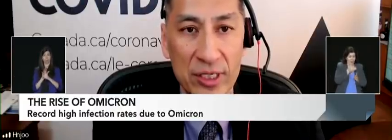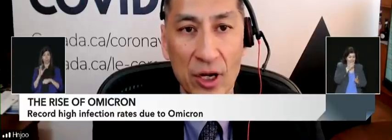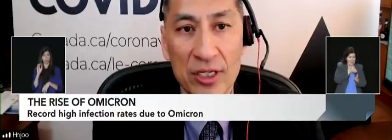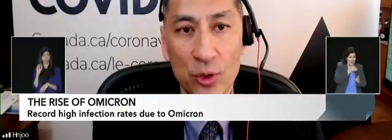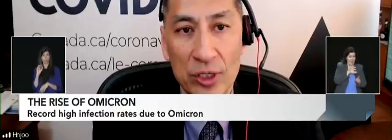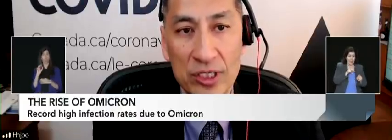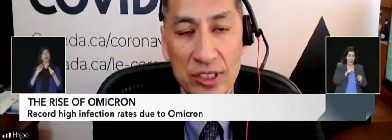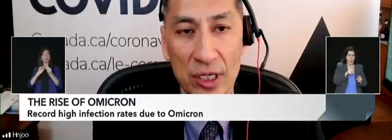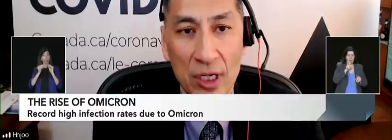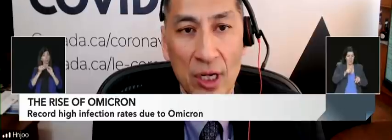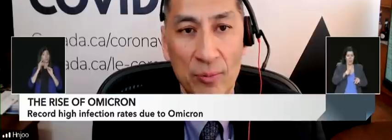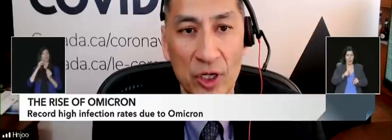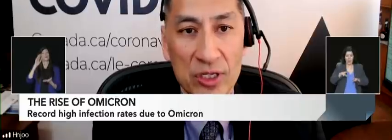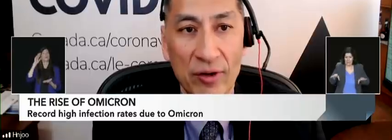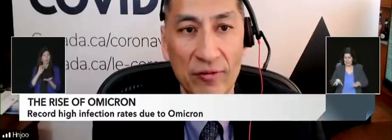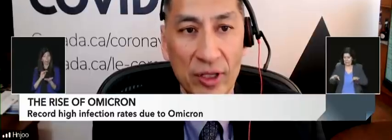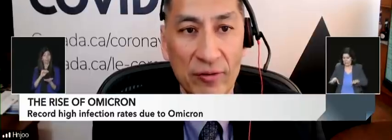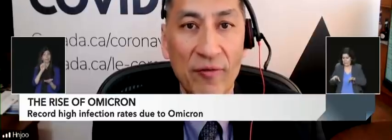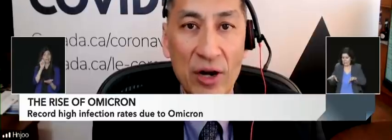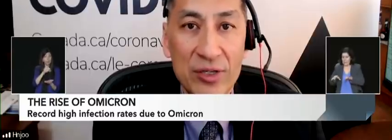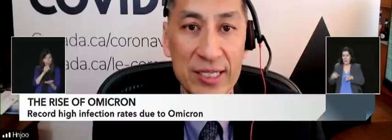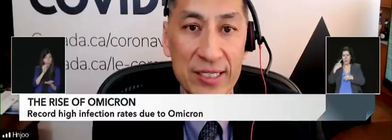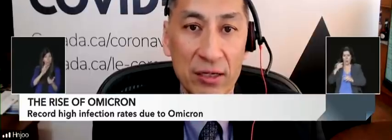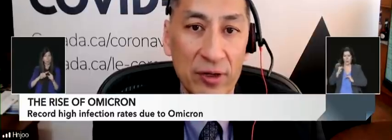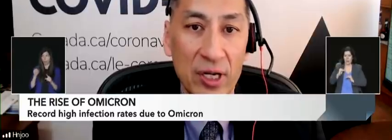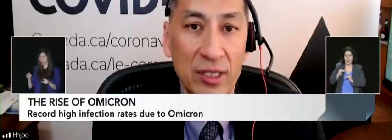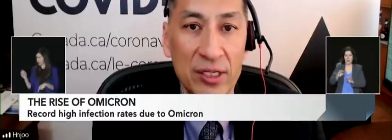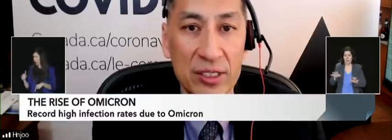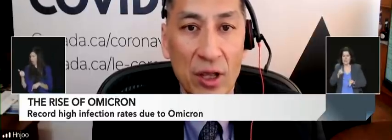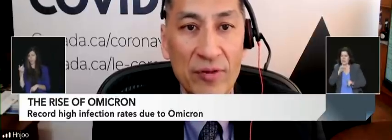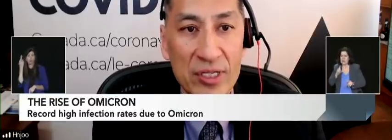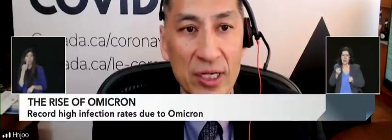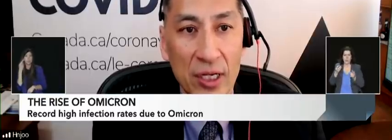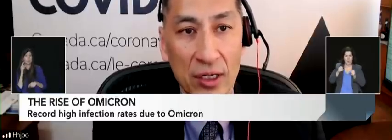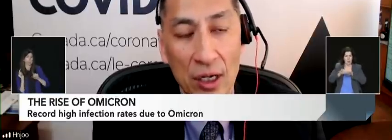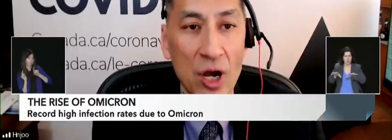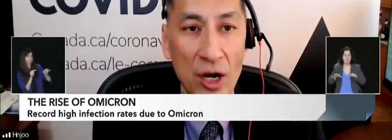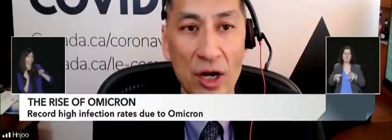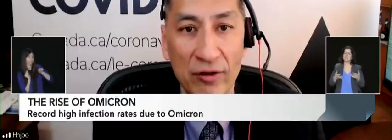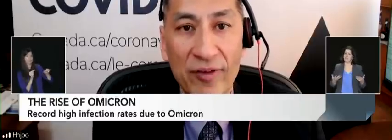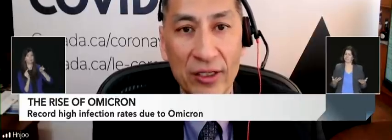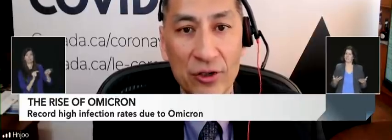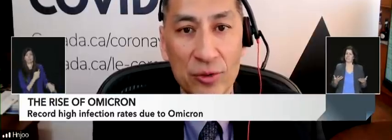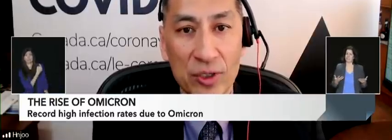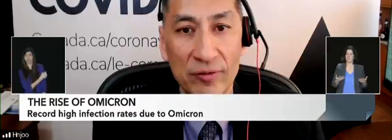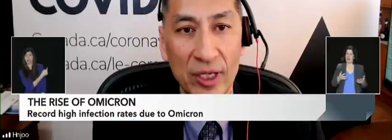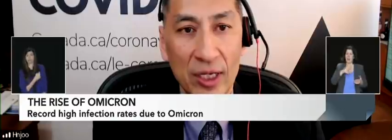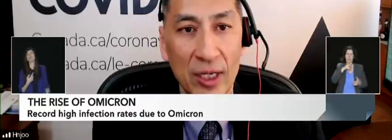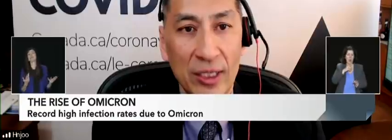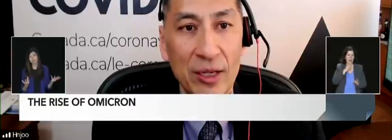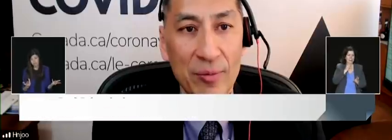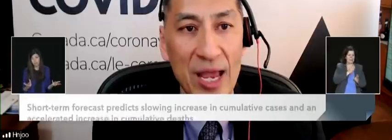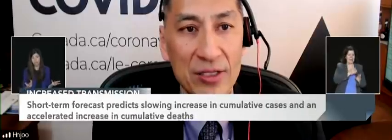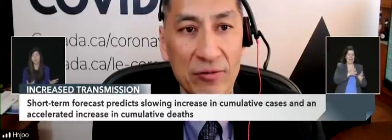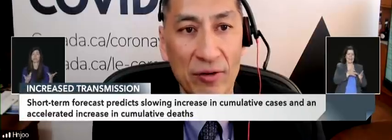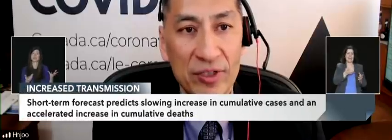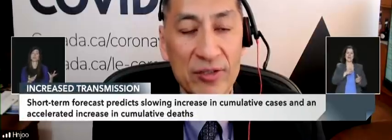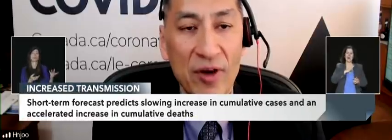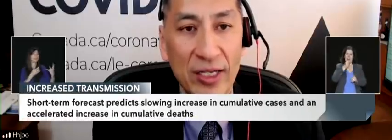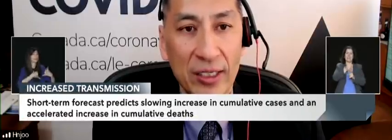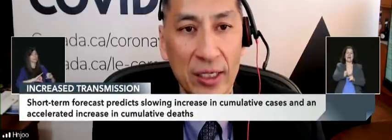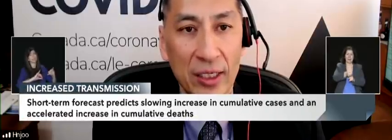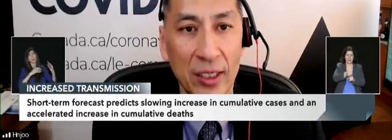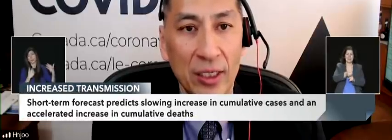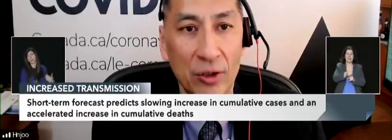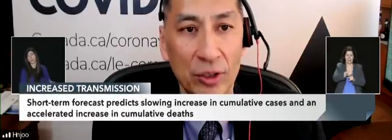of serious consequences because of the virus itself, there's still obviously a knock-on effect in terms of the impacts